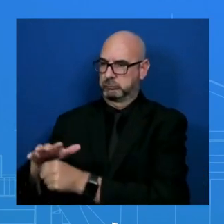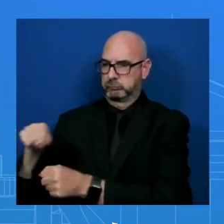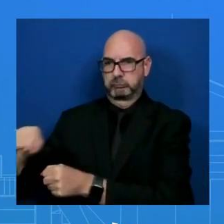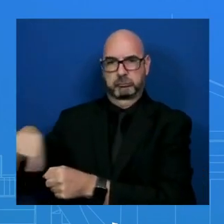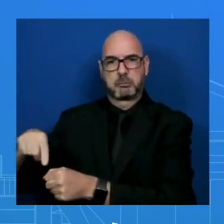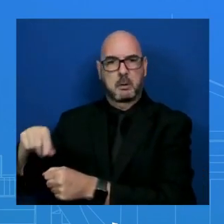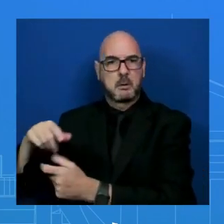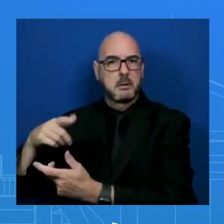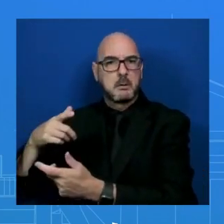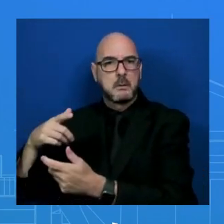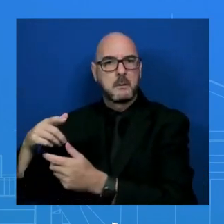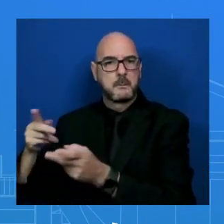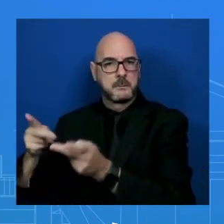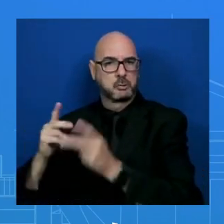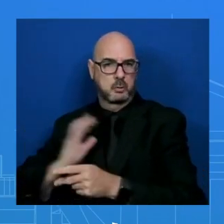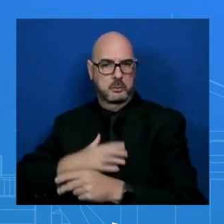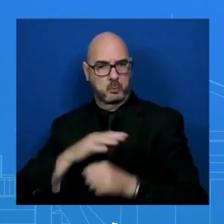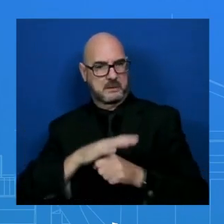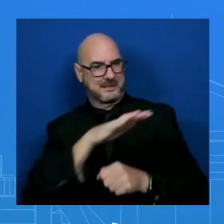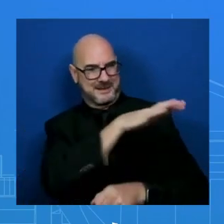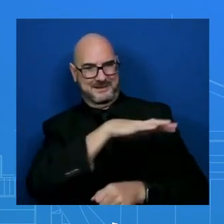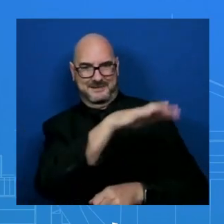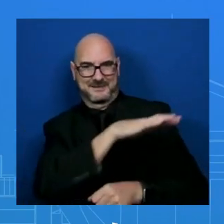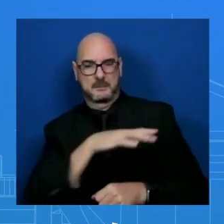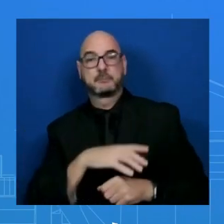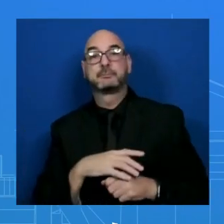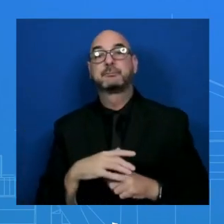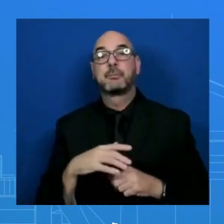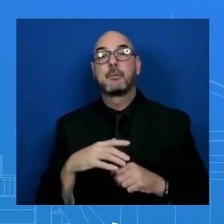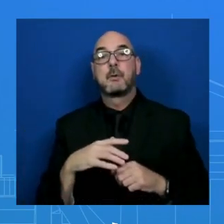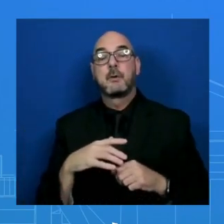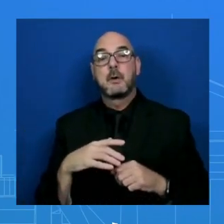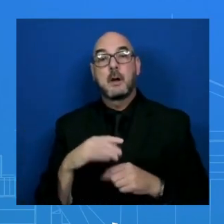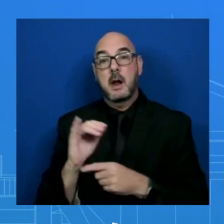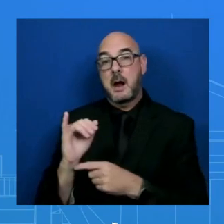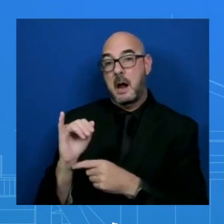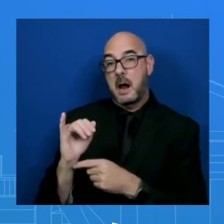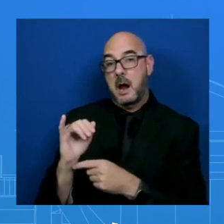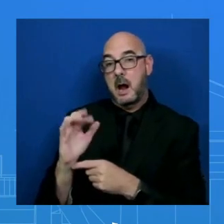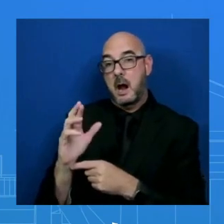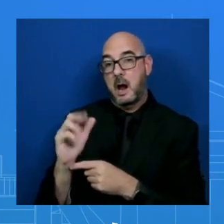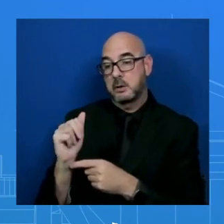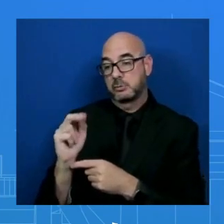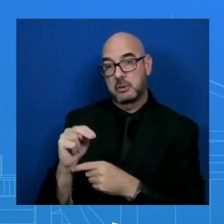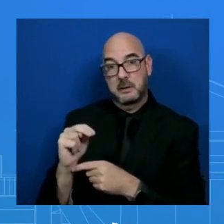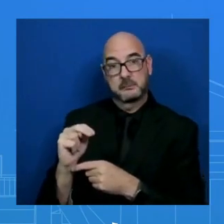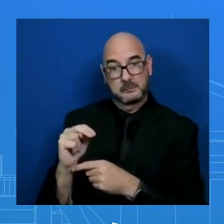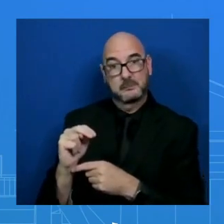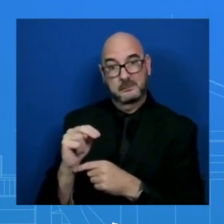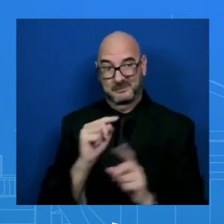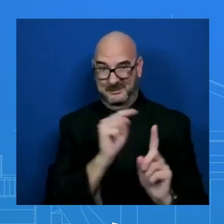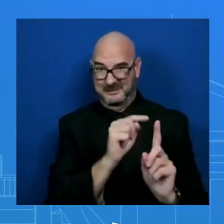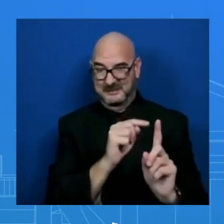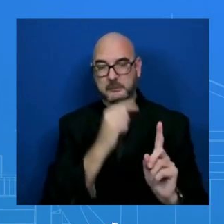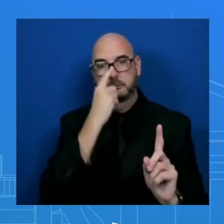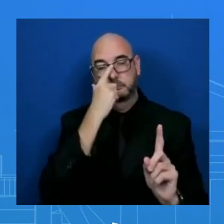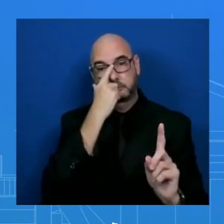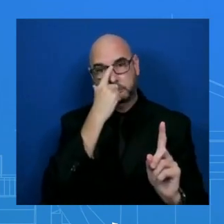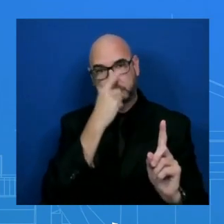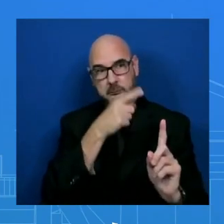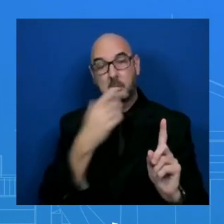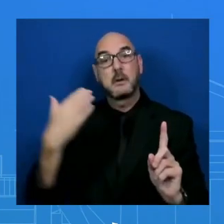With respect to Iran, I would just point out that under the administration before the previous guy,